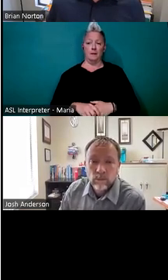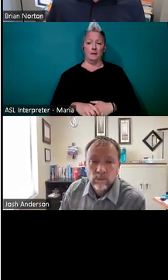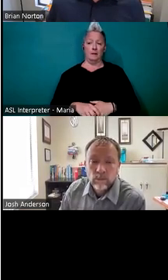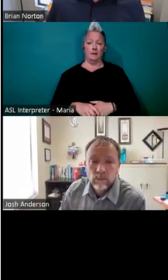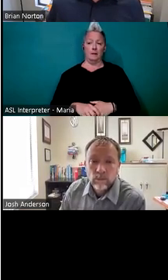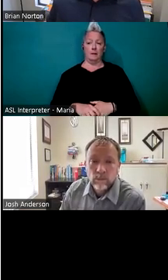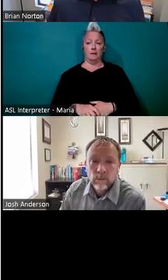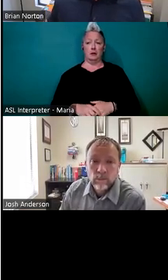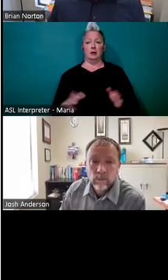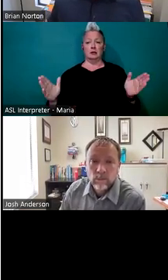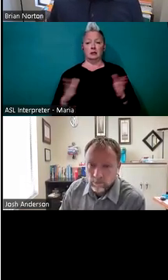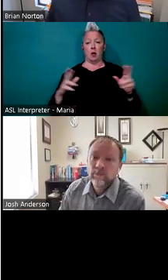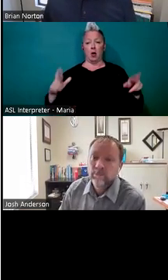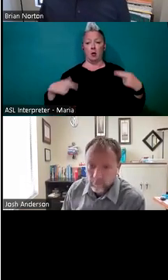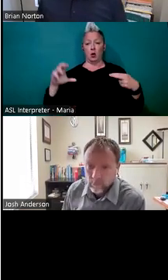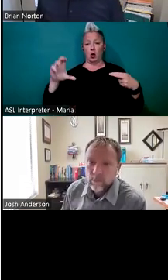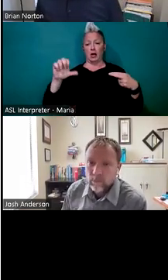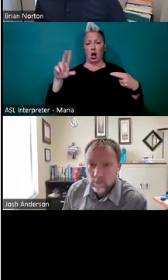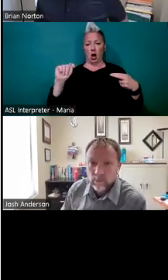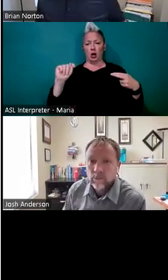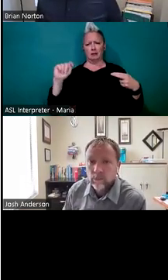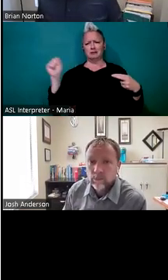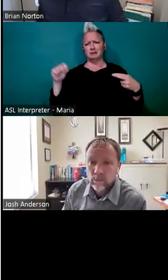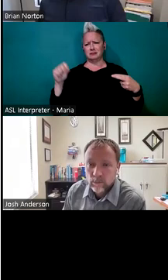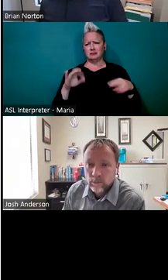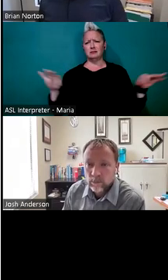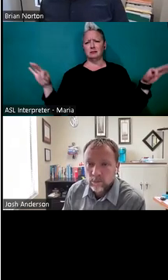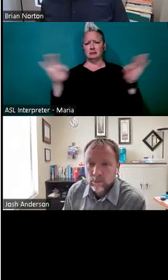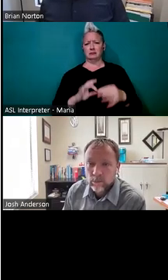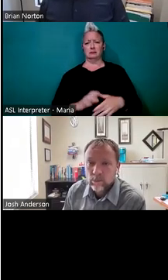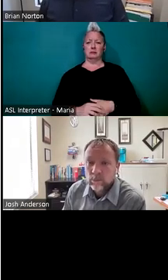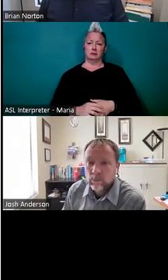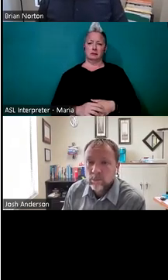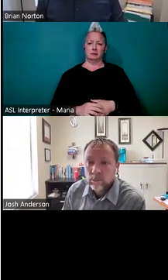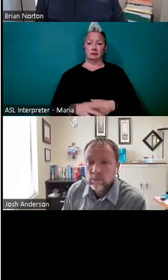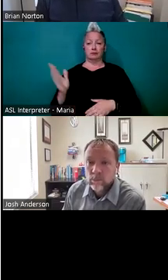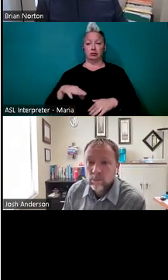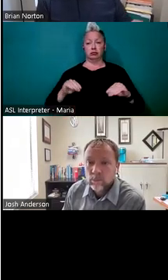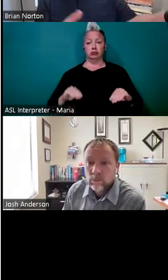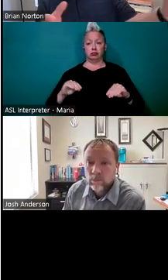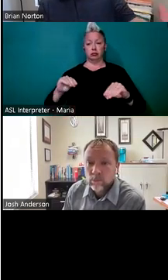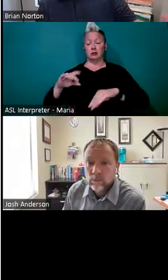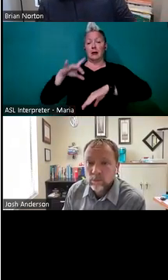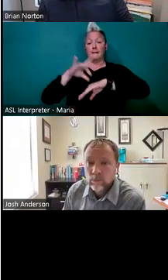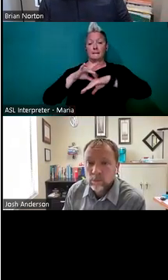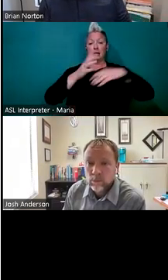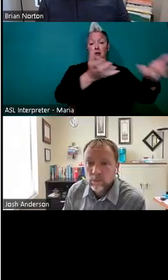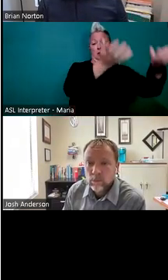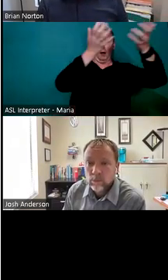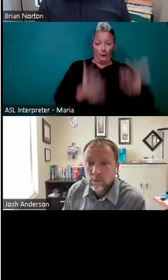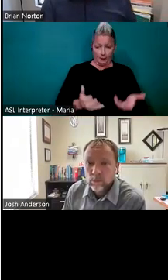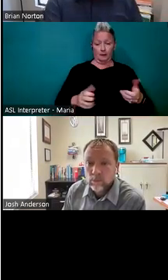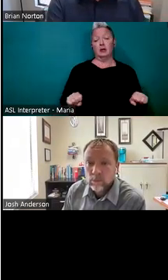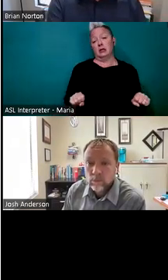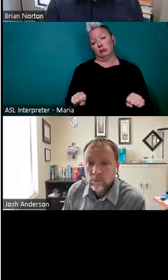small rolling cart. Absolutely. That's super important. Um, being able to kind of maybe take the meat off the shelf in the freezer, put it on a